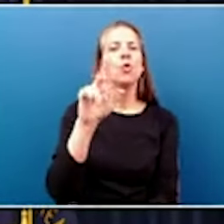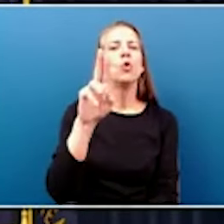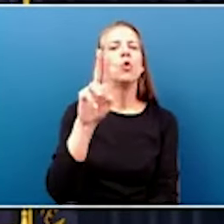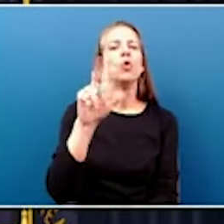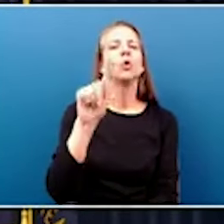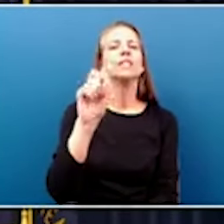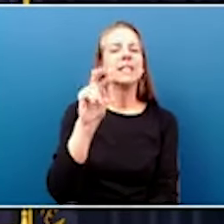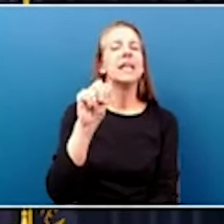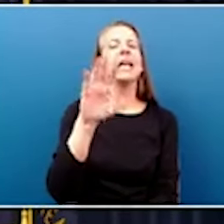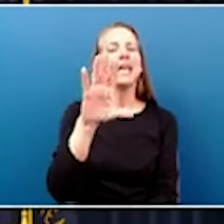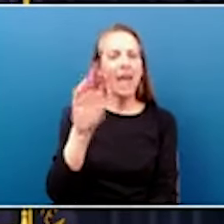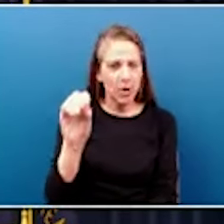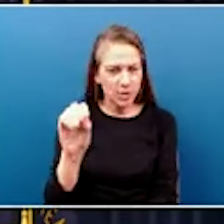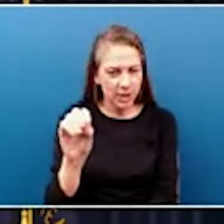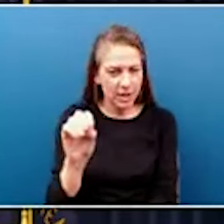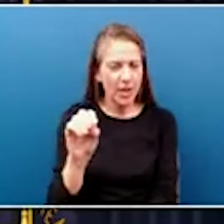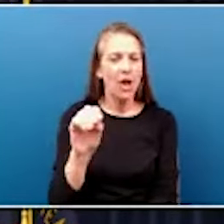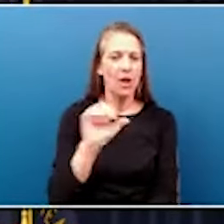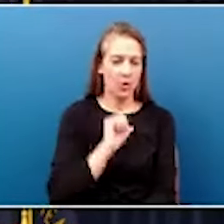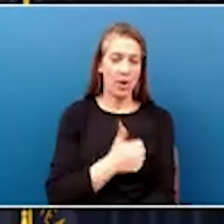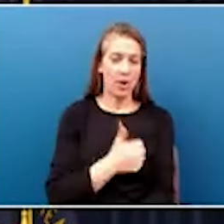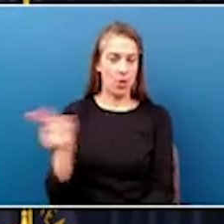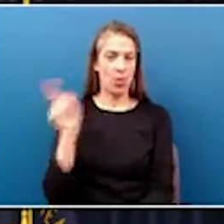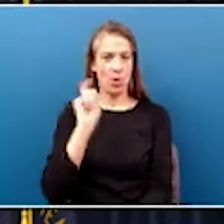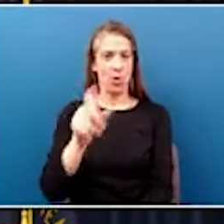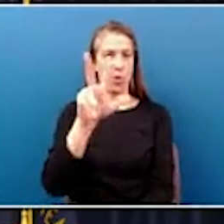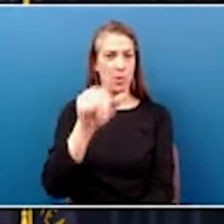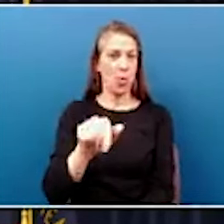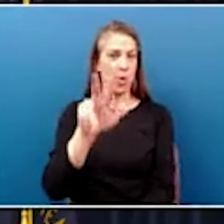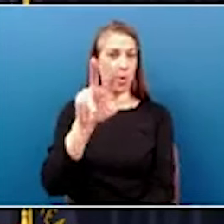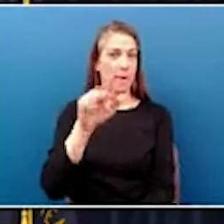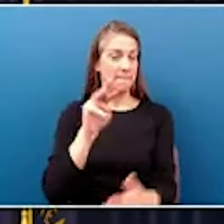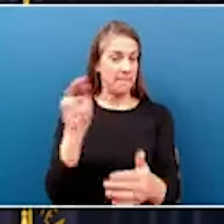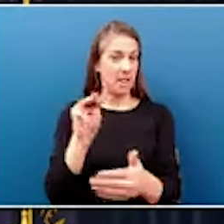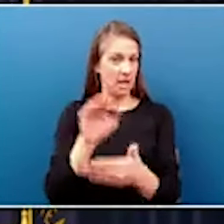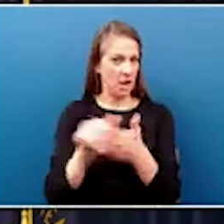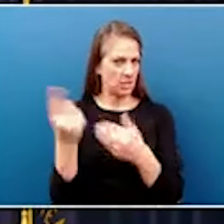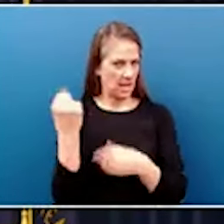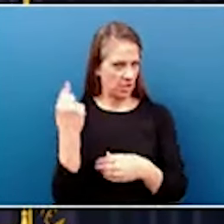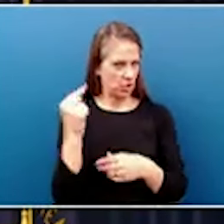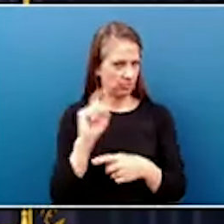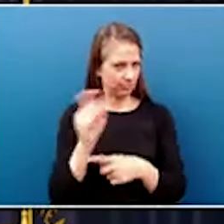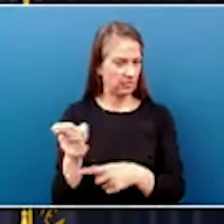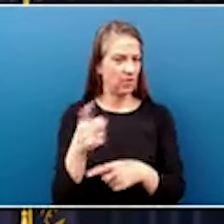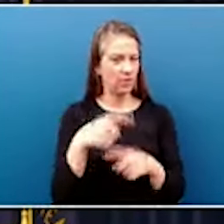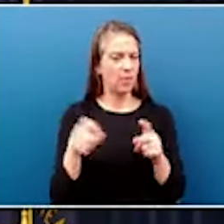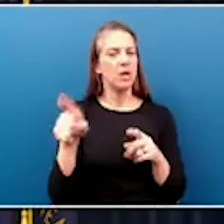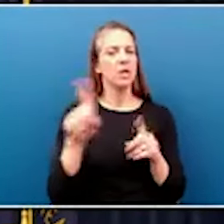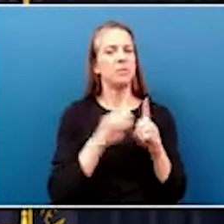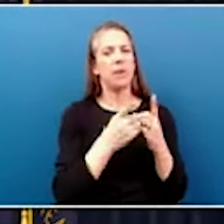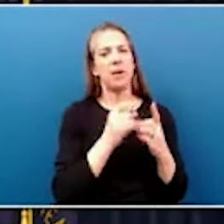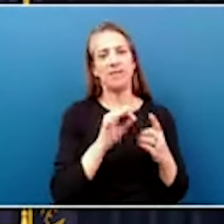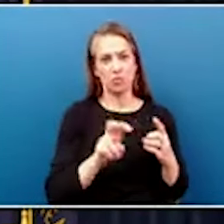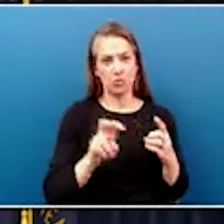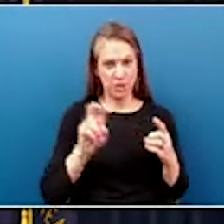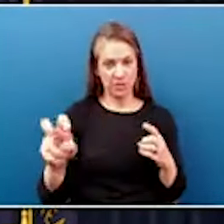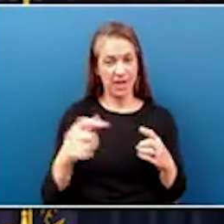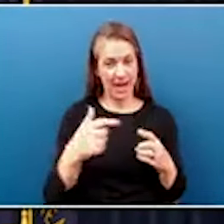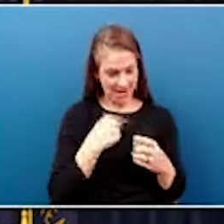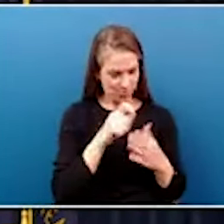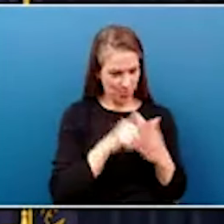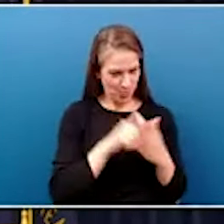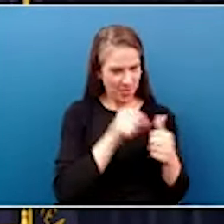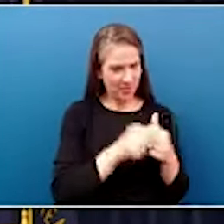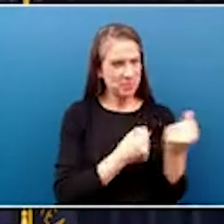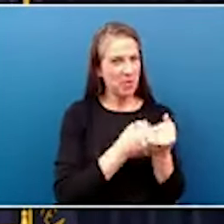year they were awarded 3.3 million dollars in a grant from the U.S. of Transportation. I wrote a letter of support for that